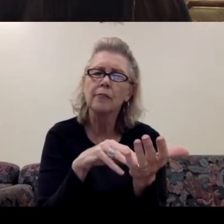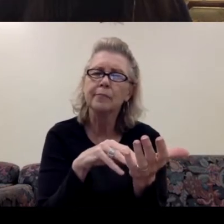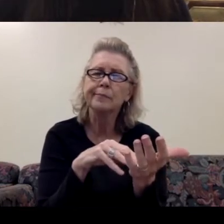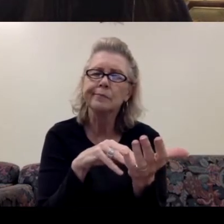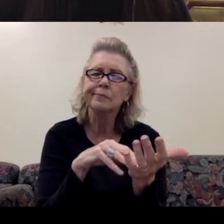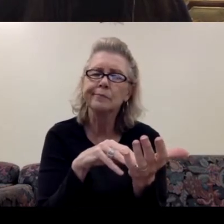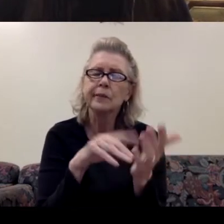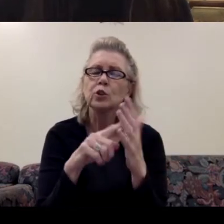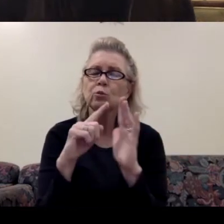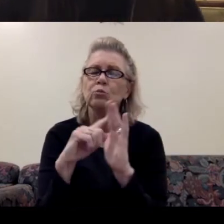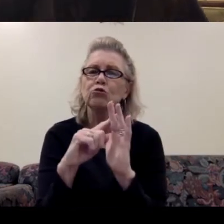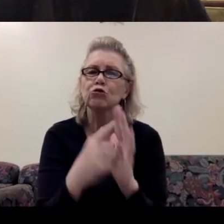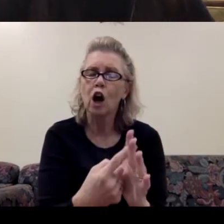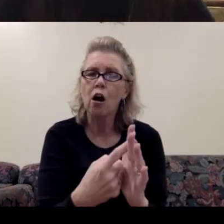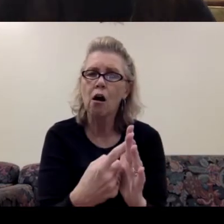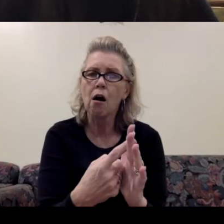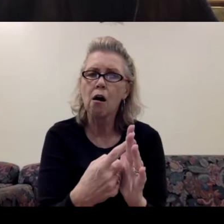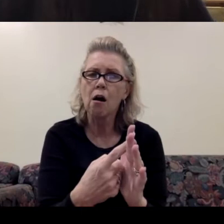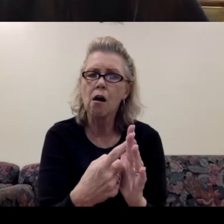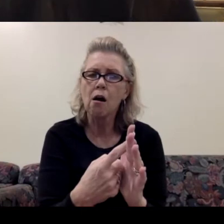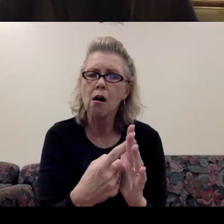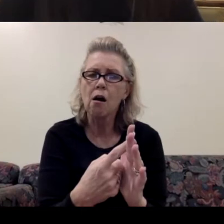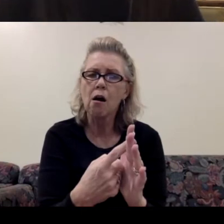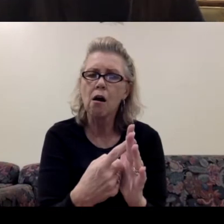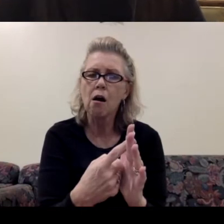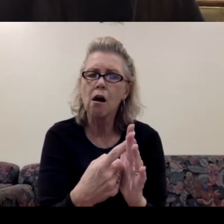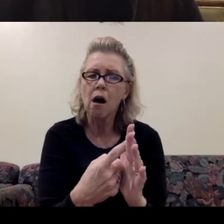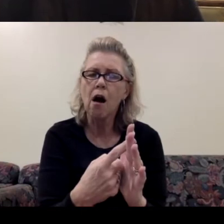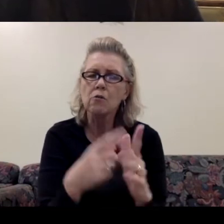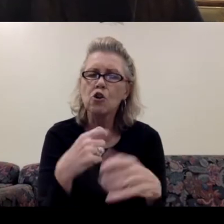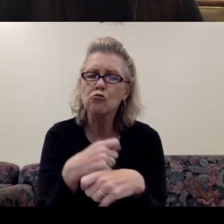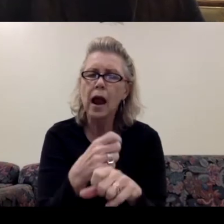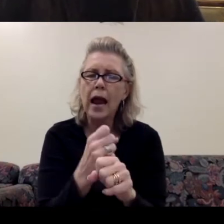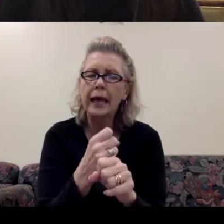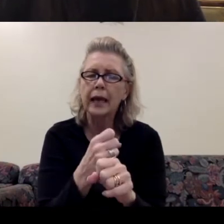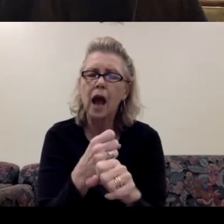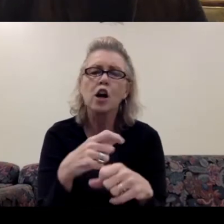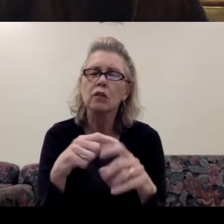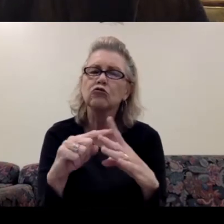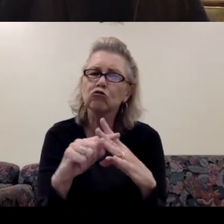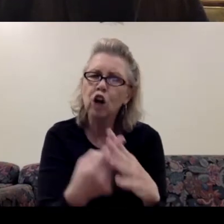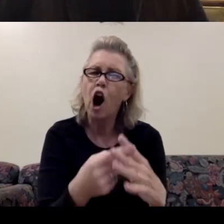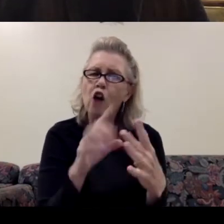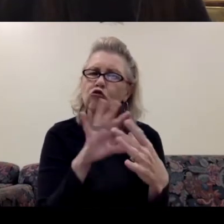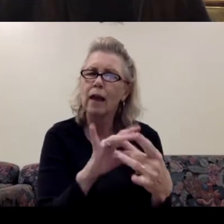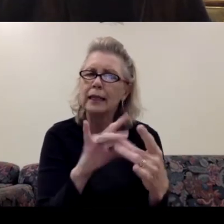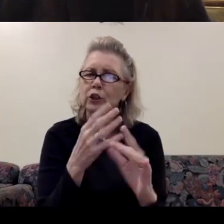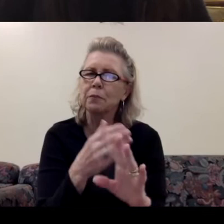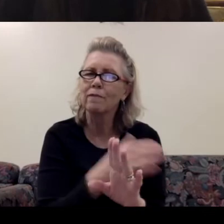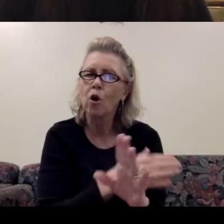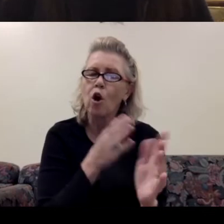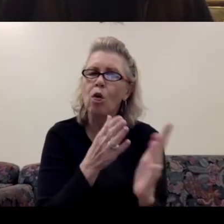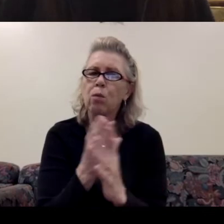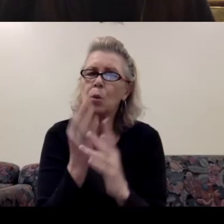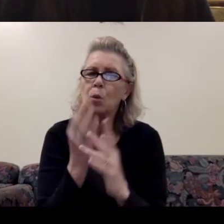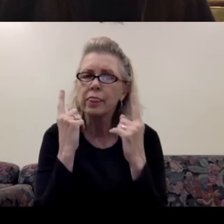to start before, I mean, I start creating that relations through the eyes of the curator